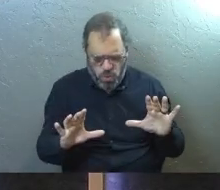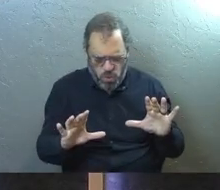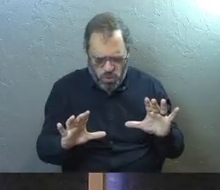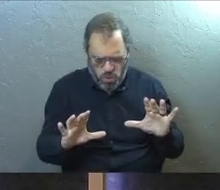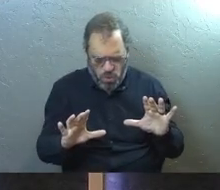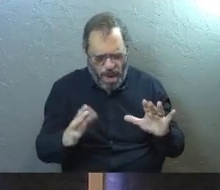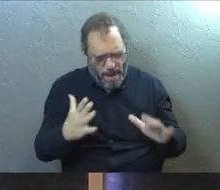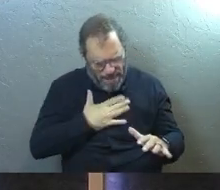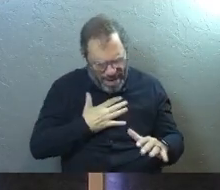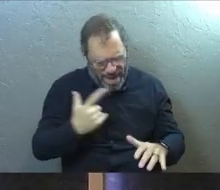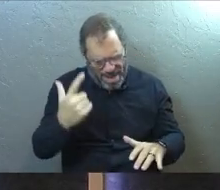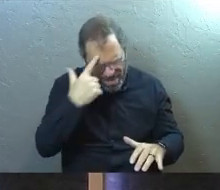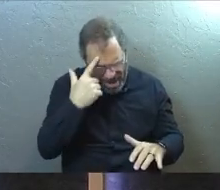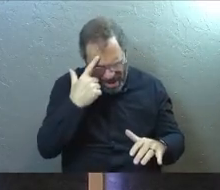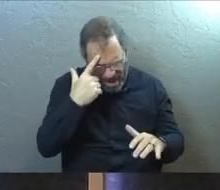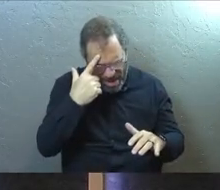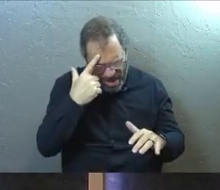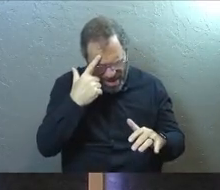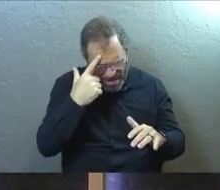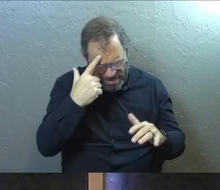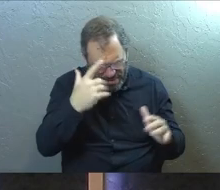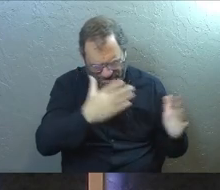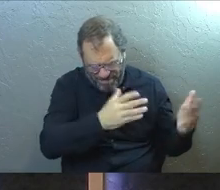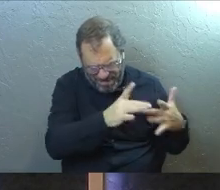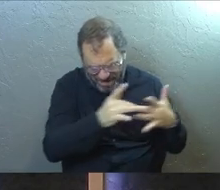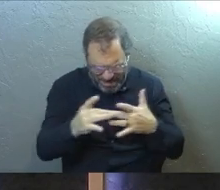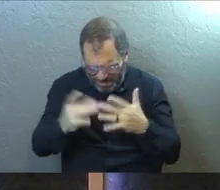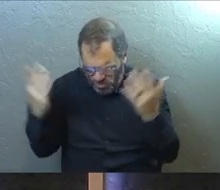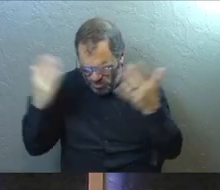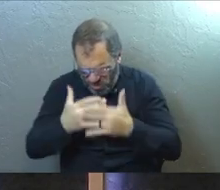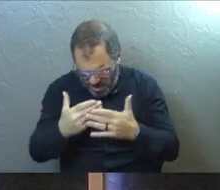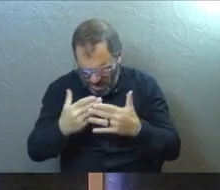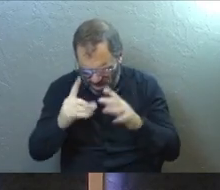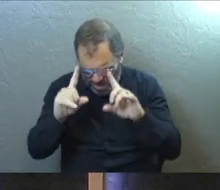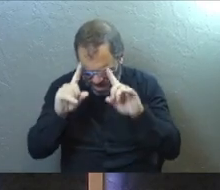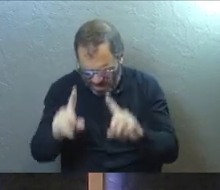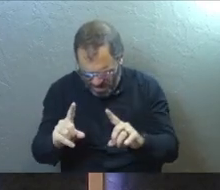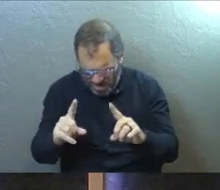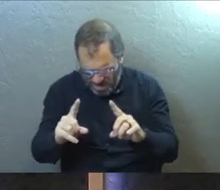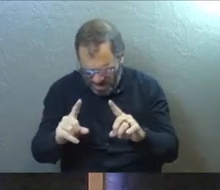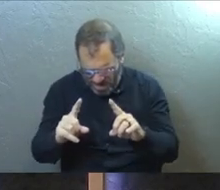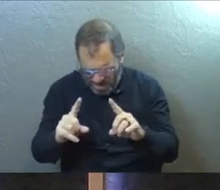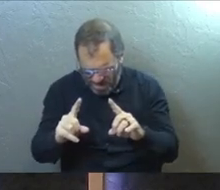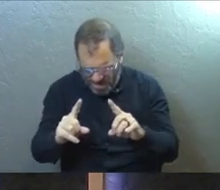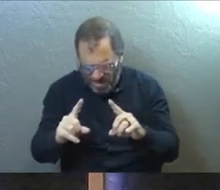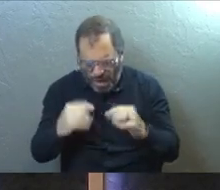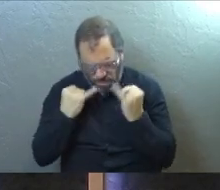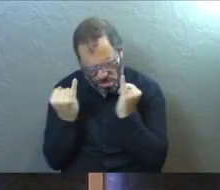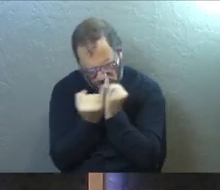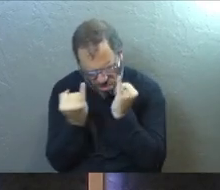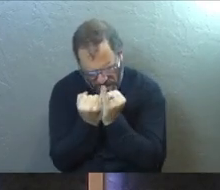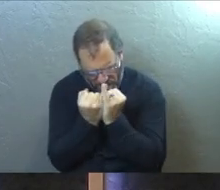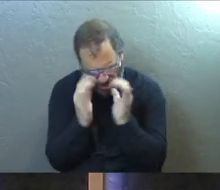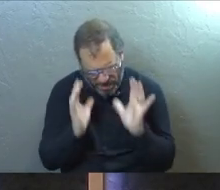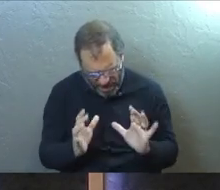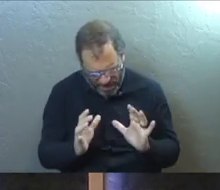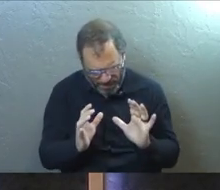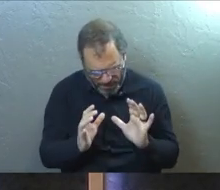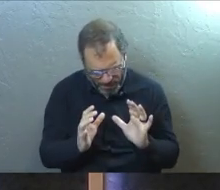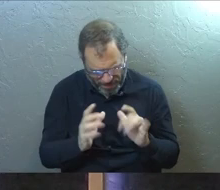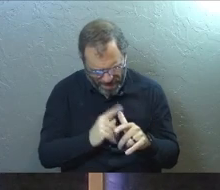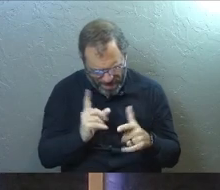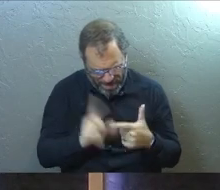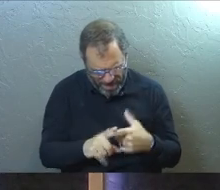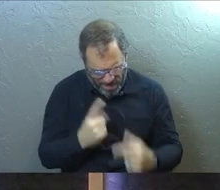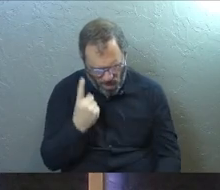just listening to my own thoughts, they're taking me to a dark place. At some point, it makes sense to start talking back to myself. So he gives us that.